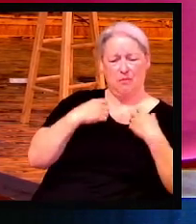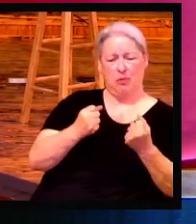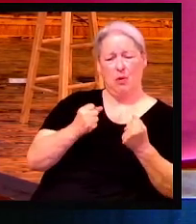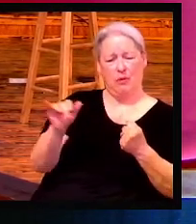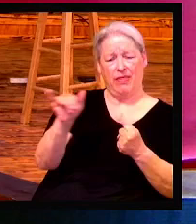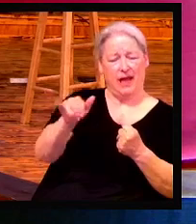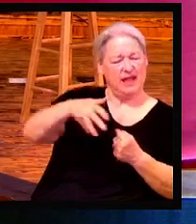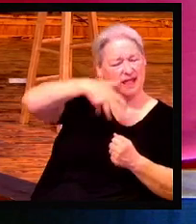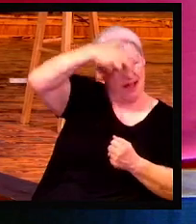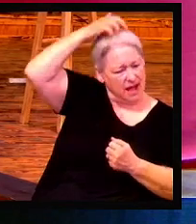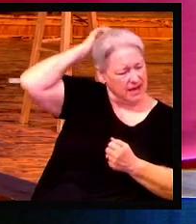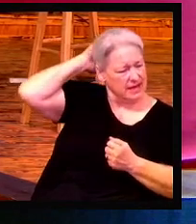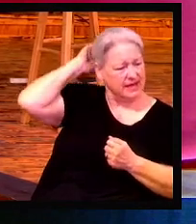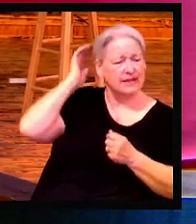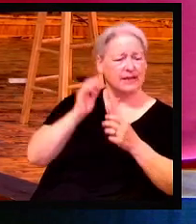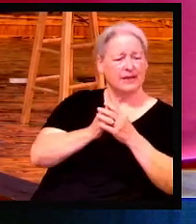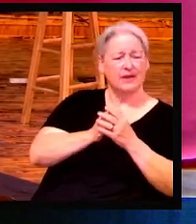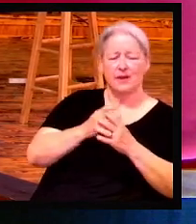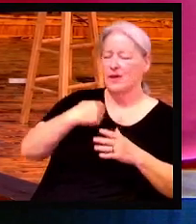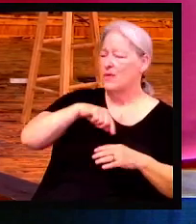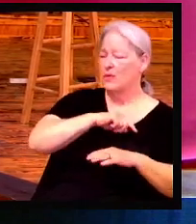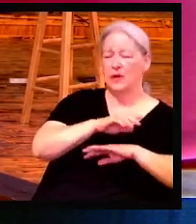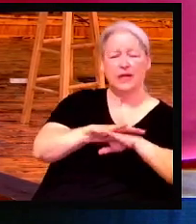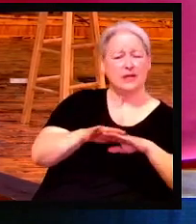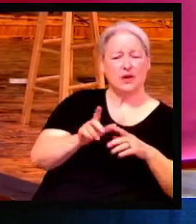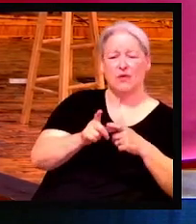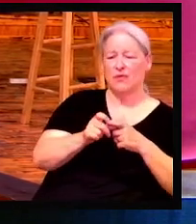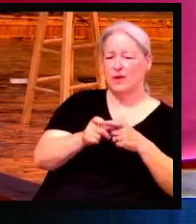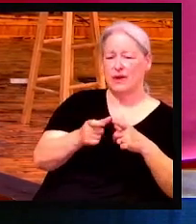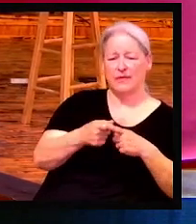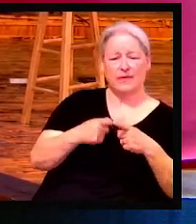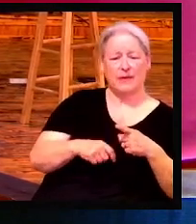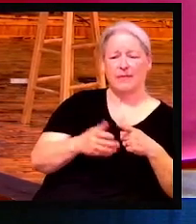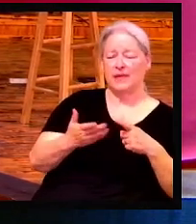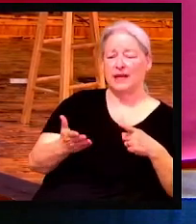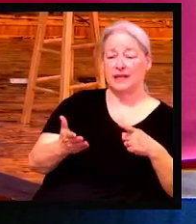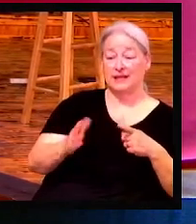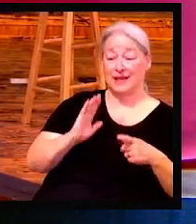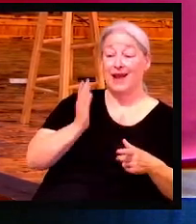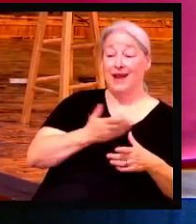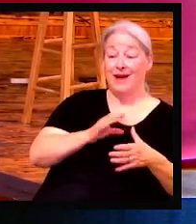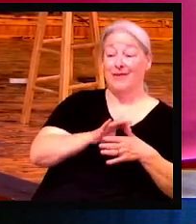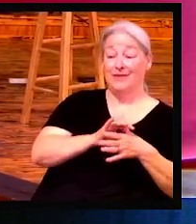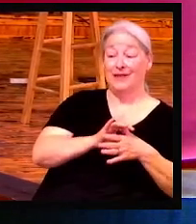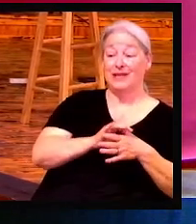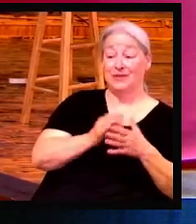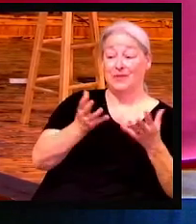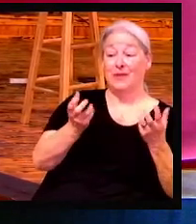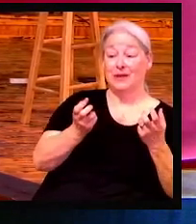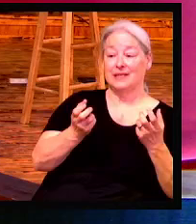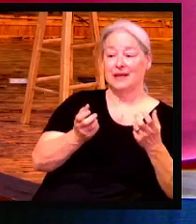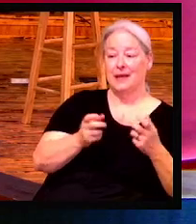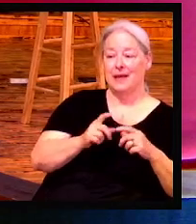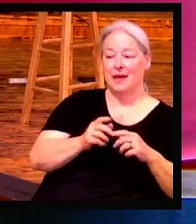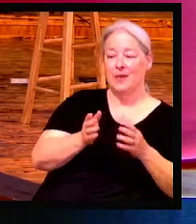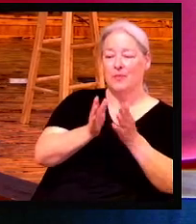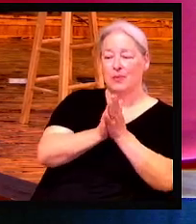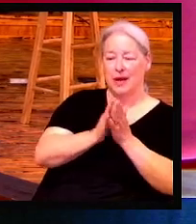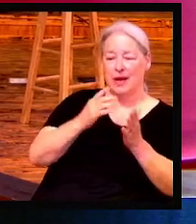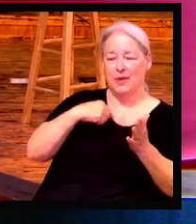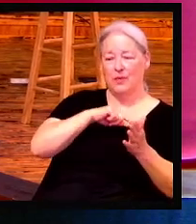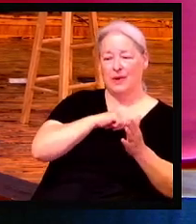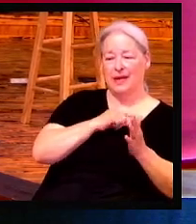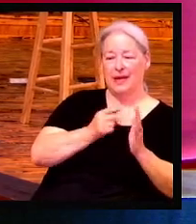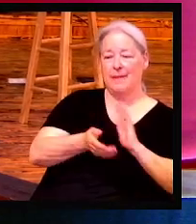don't run from things, even though our flesh wants to sometimes. And I pray that we become bold. And this is, again, I can't